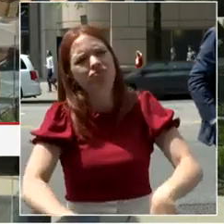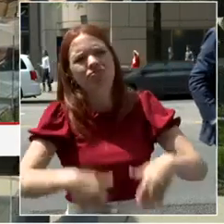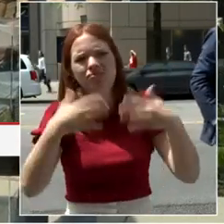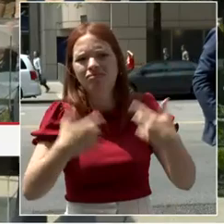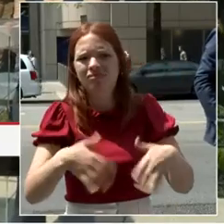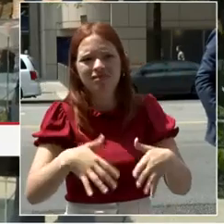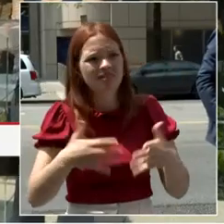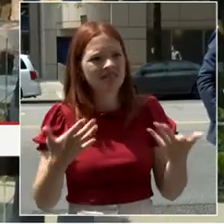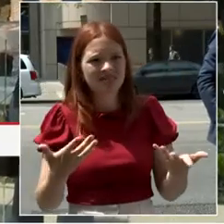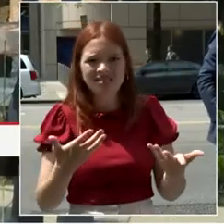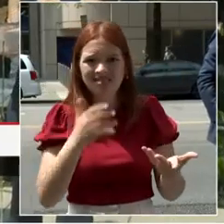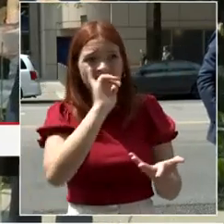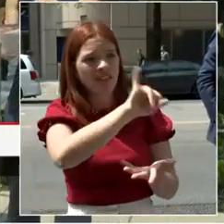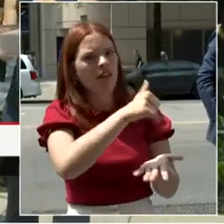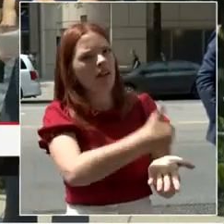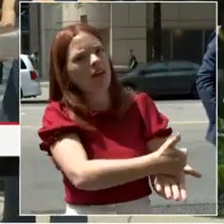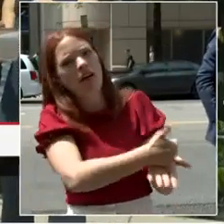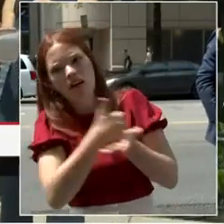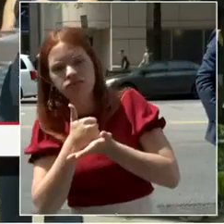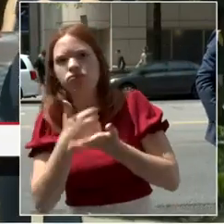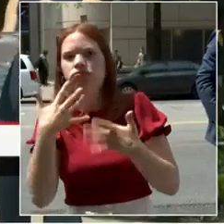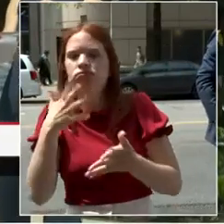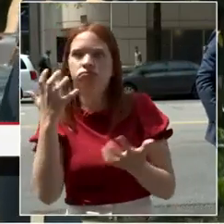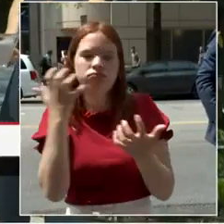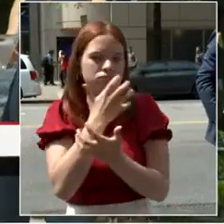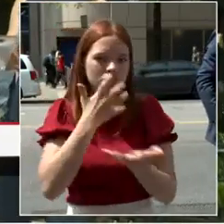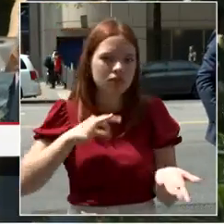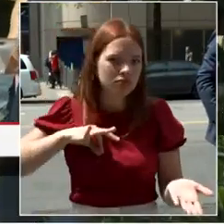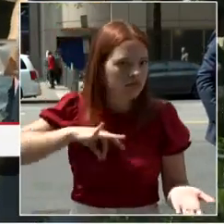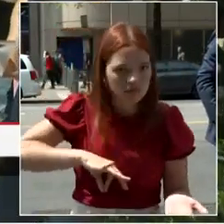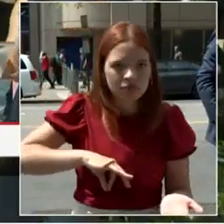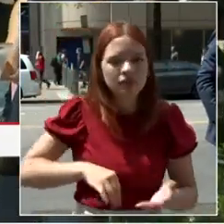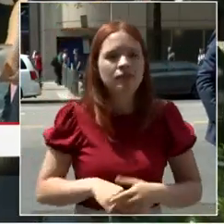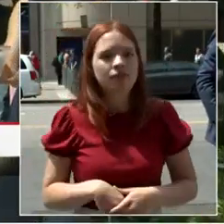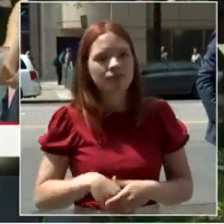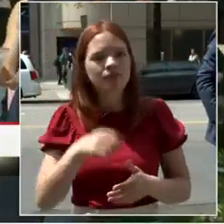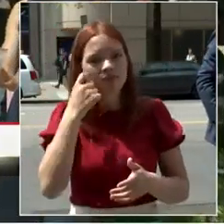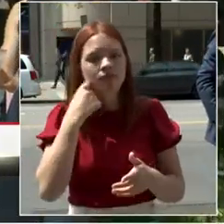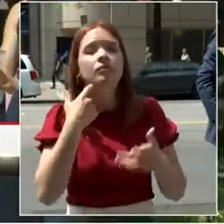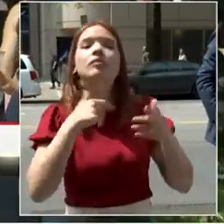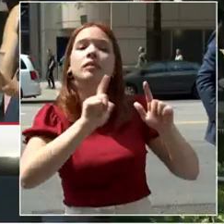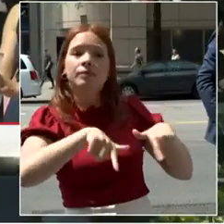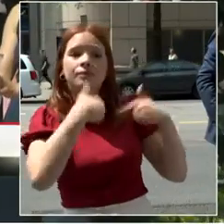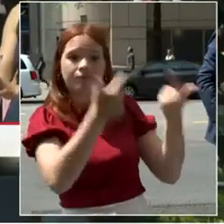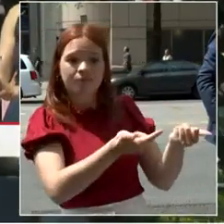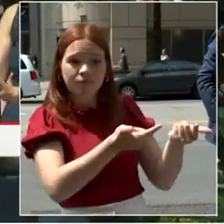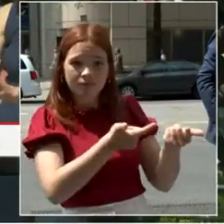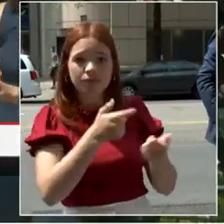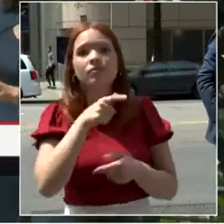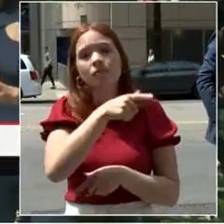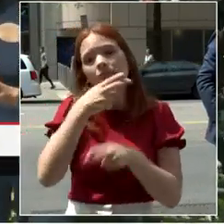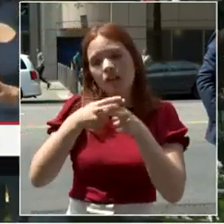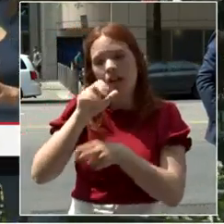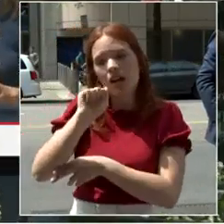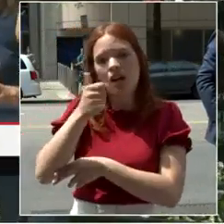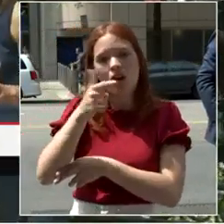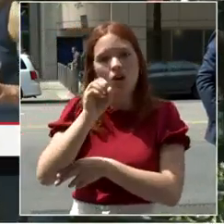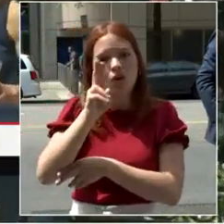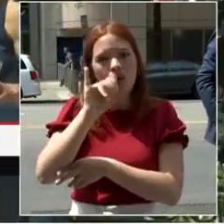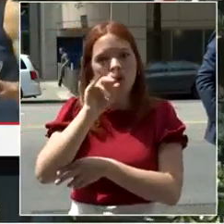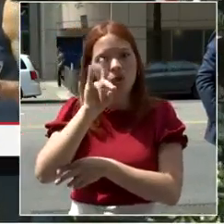need so much. I will turn now to my colleague, Leona Agaritas of the Golden Triangle Business Improvement District. Okay.